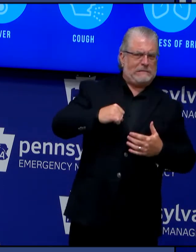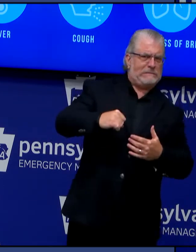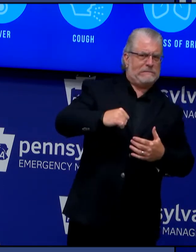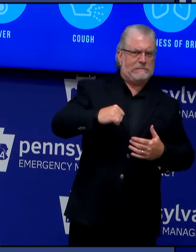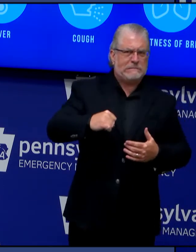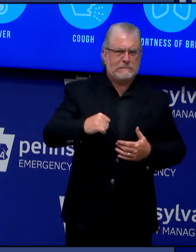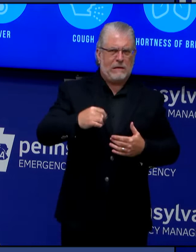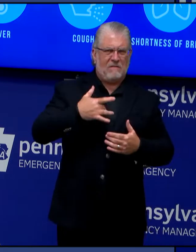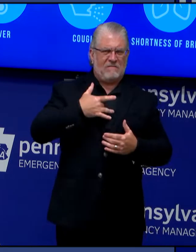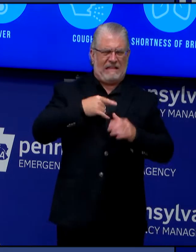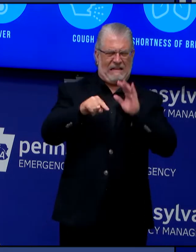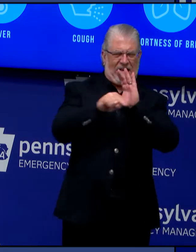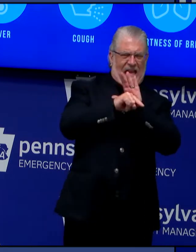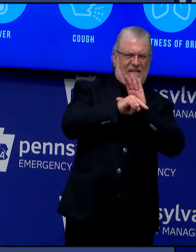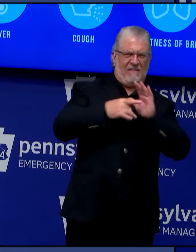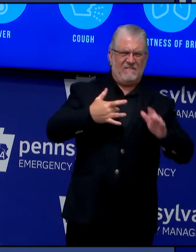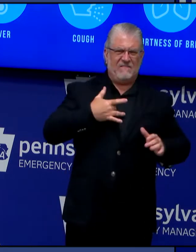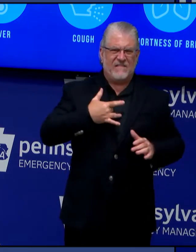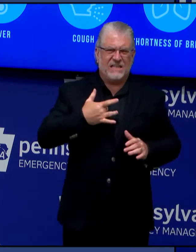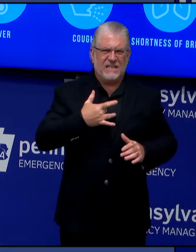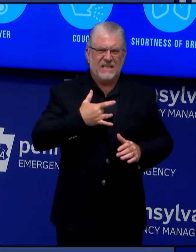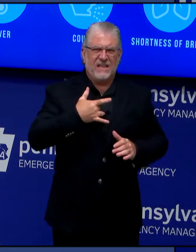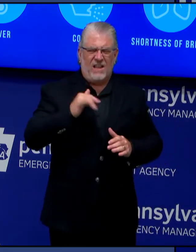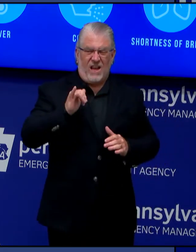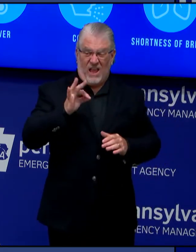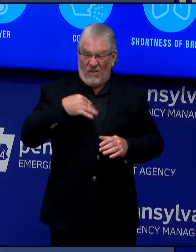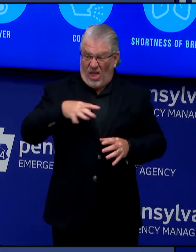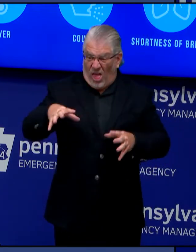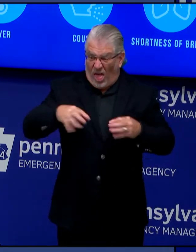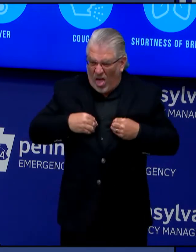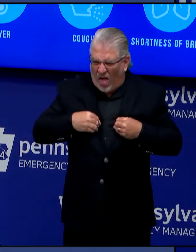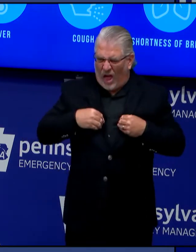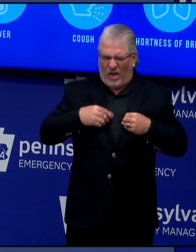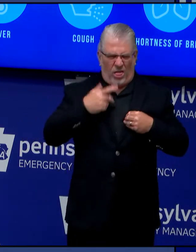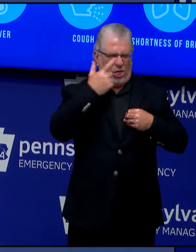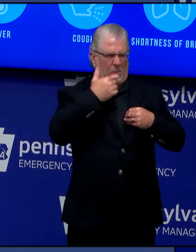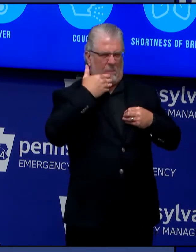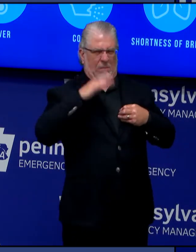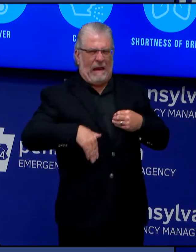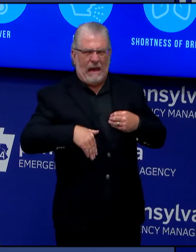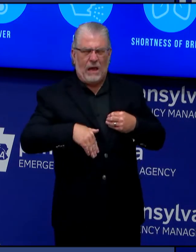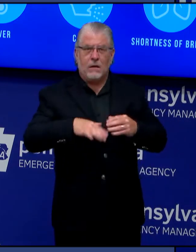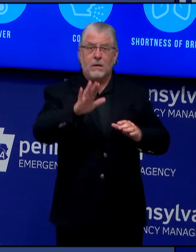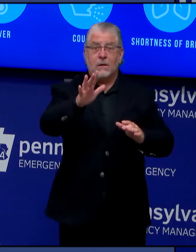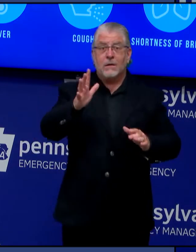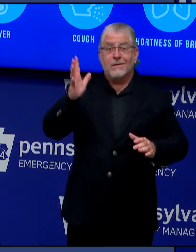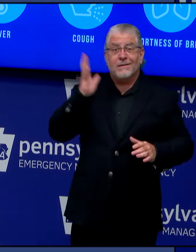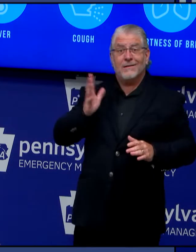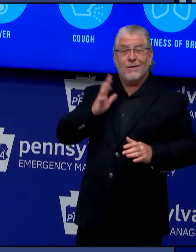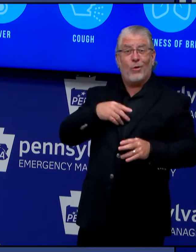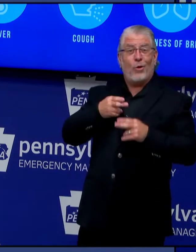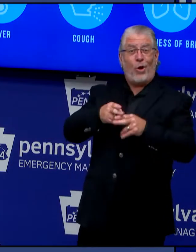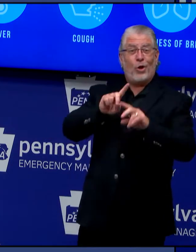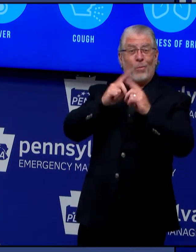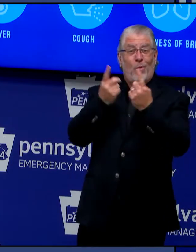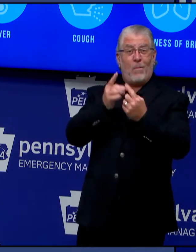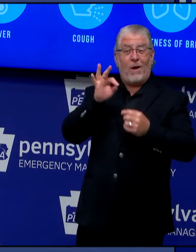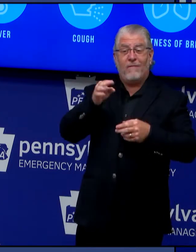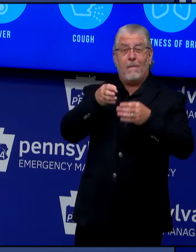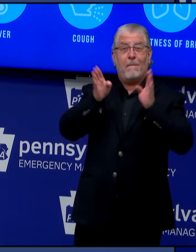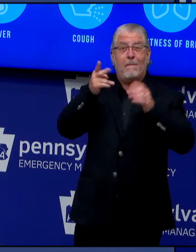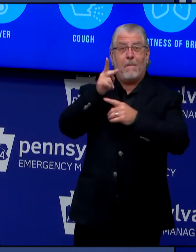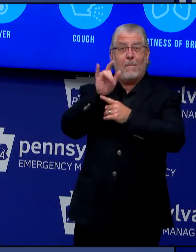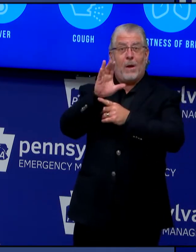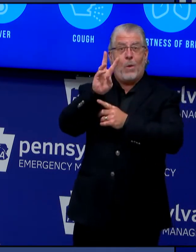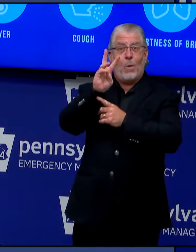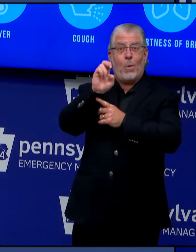the Department of Human Services was called the Department of Public Welfare. We finally changed that name because what most people think